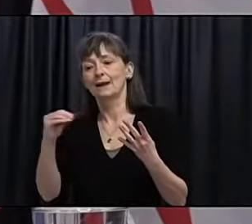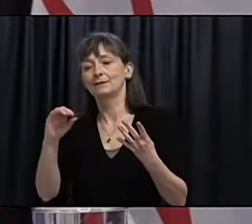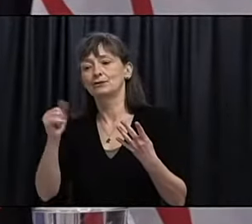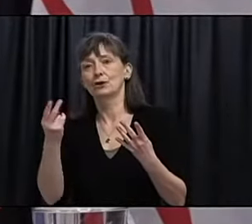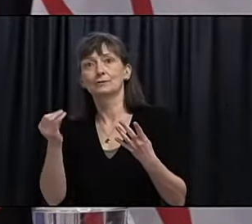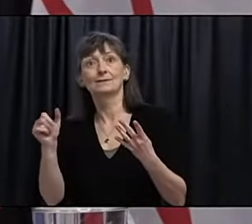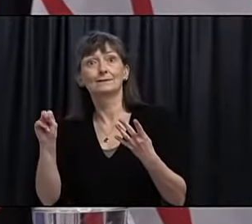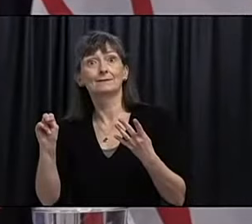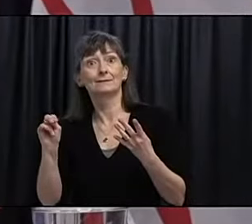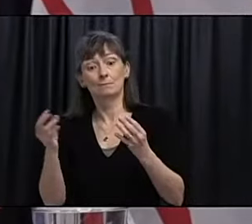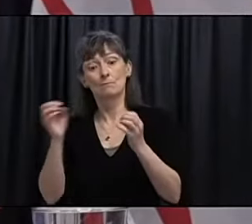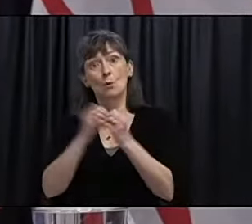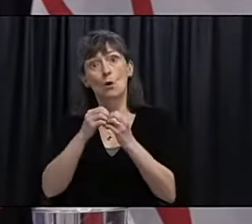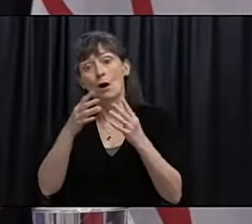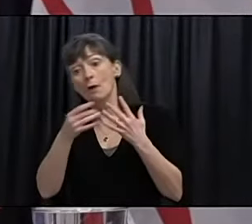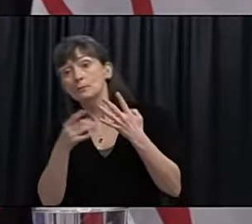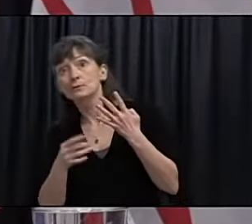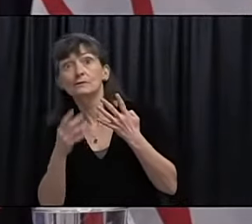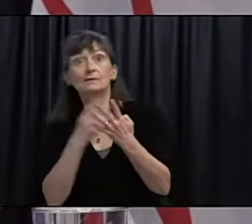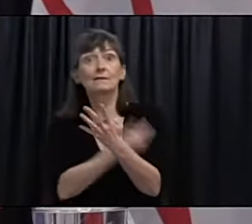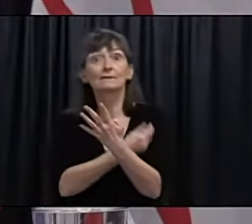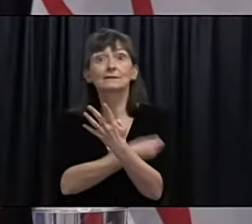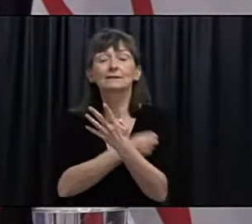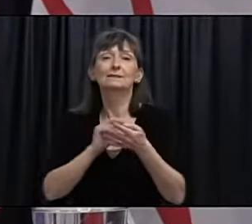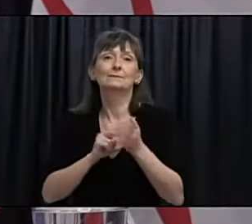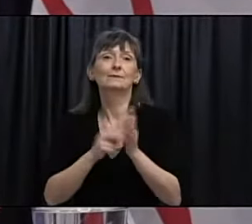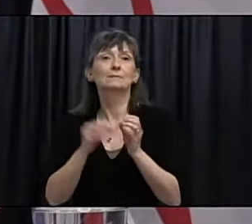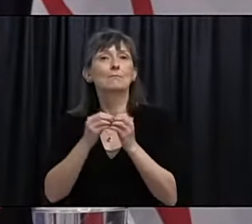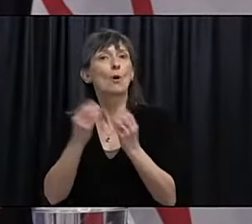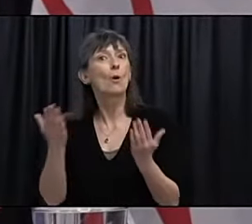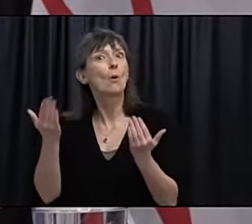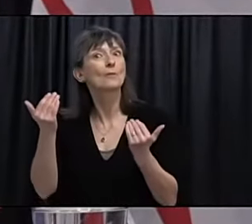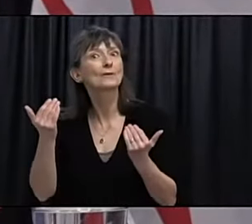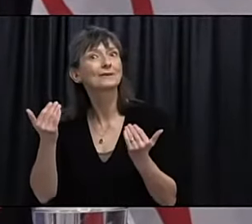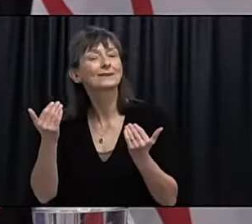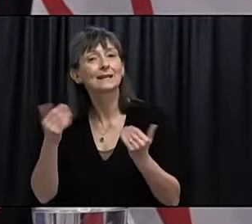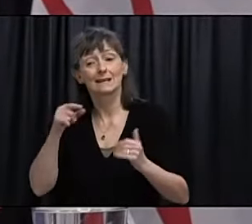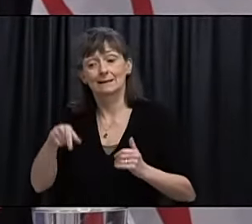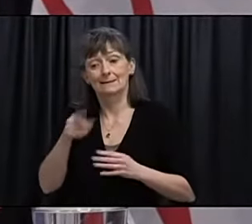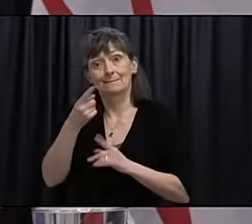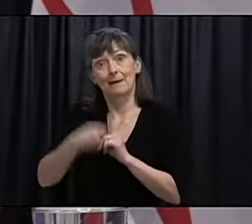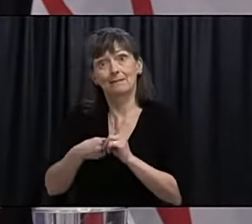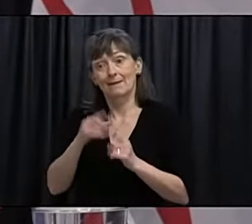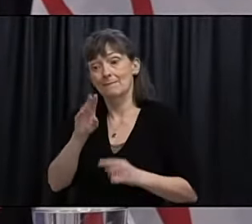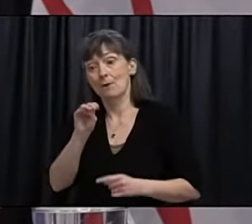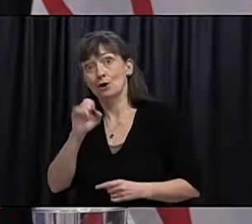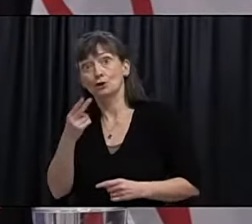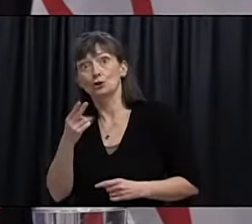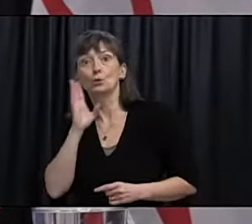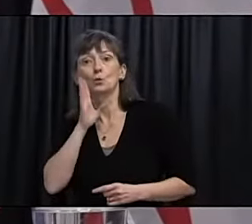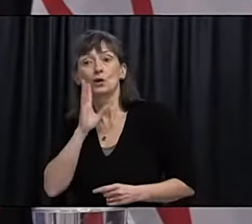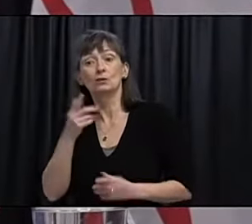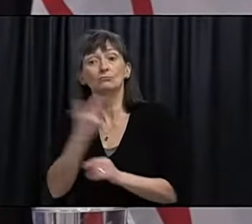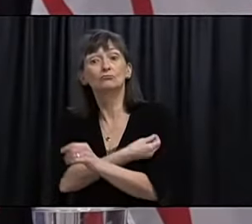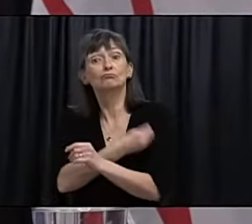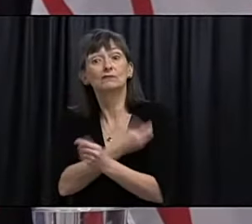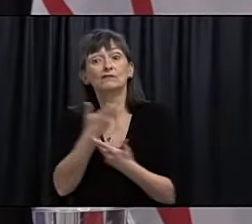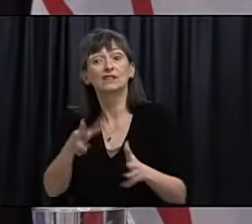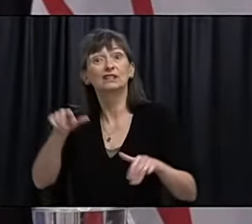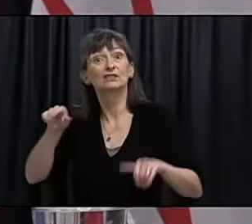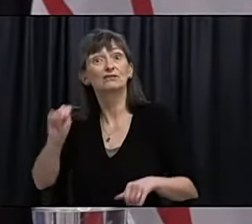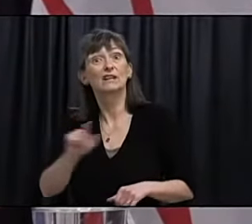mean more hope. We will have 80,000 people vaccinated by the end of the month and our hope